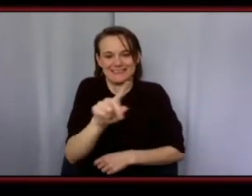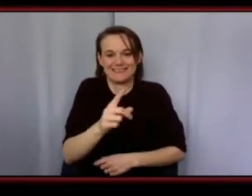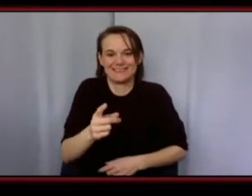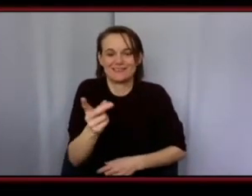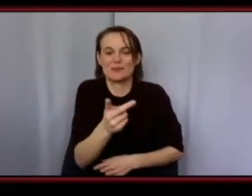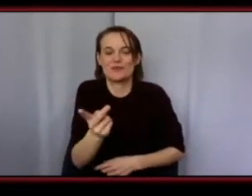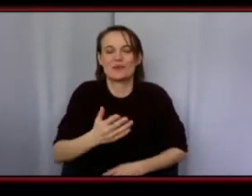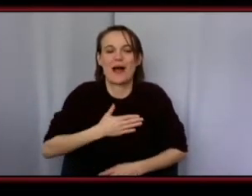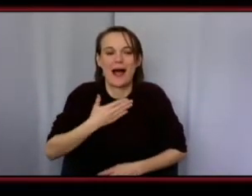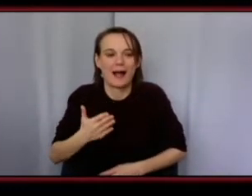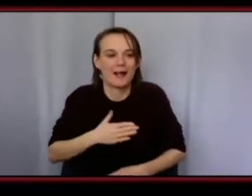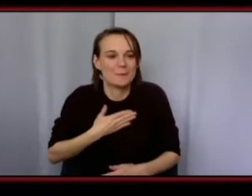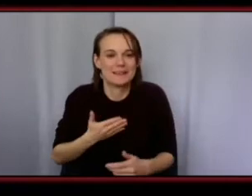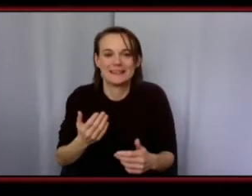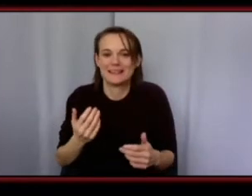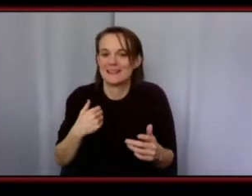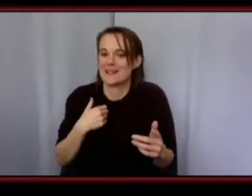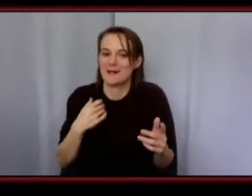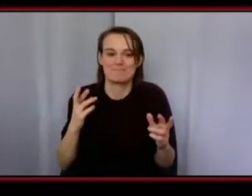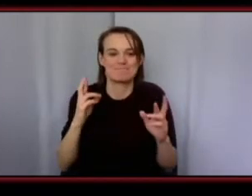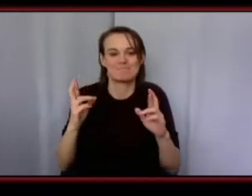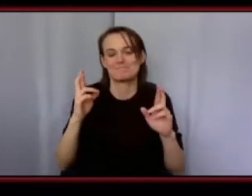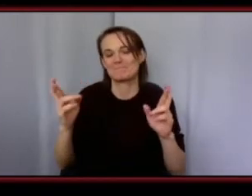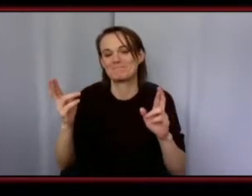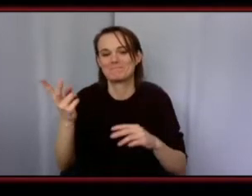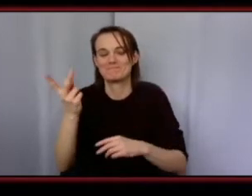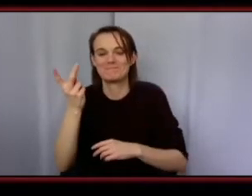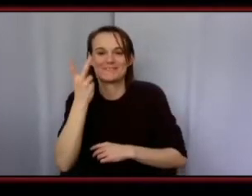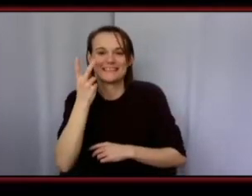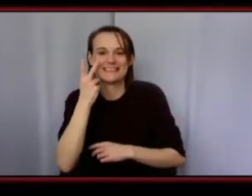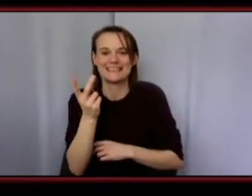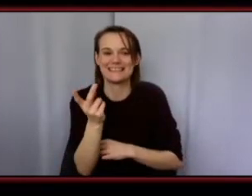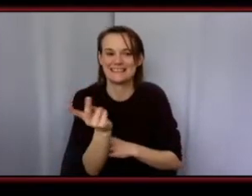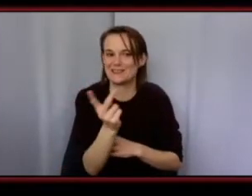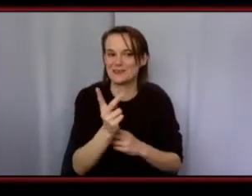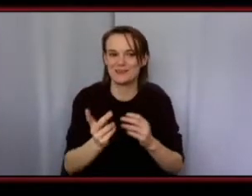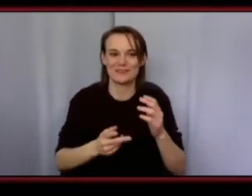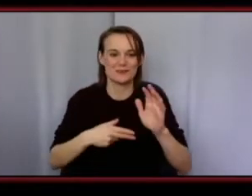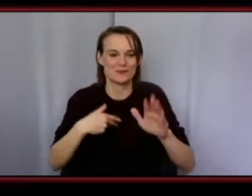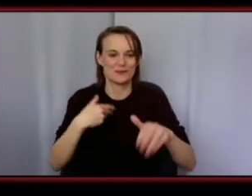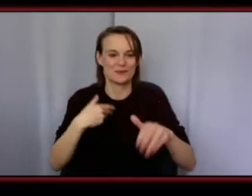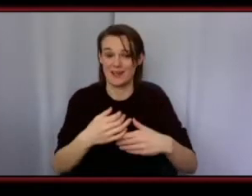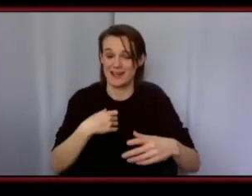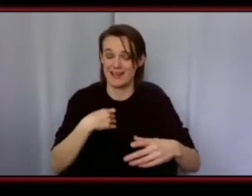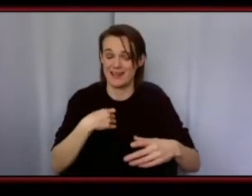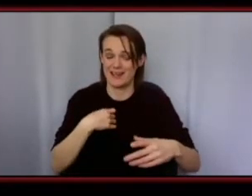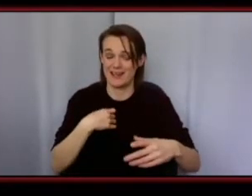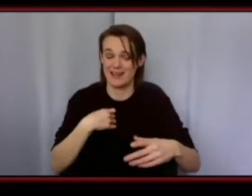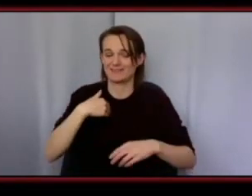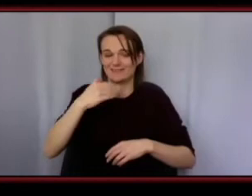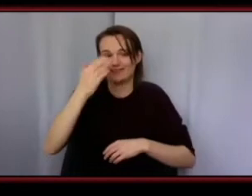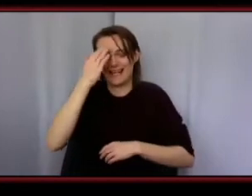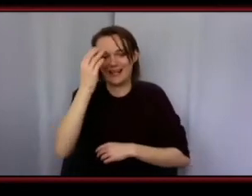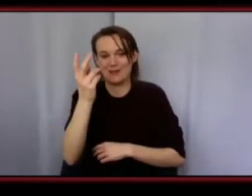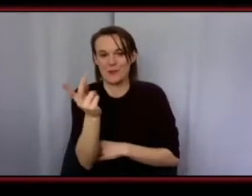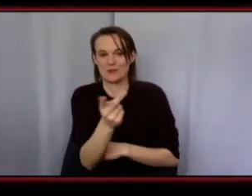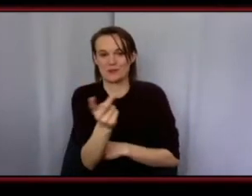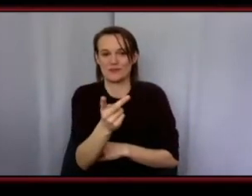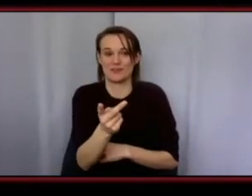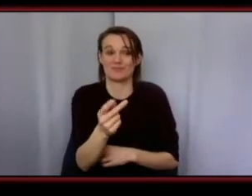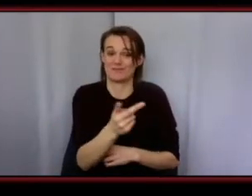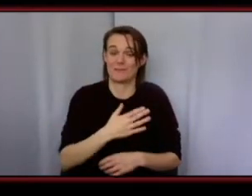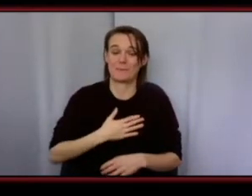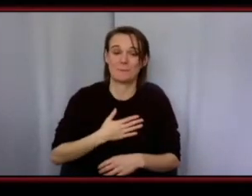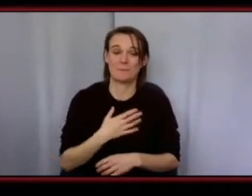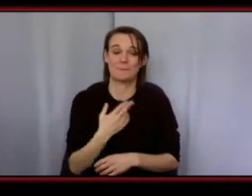where you take this and i'm i'm honored and proud to say i know both of you uh so yeah you're you're the the heroes and